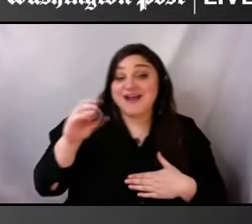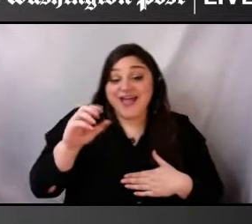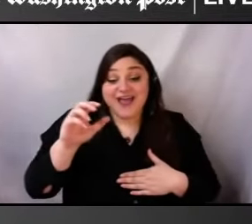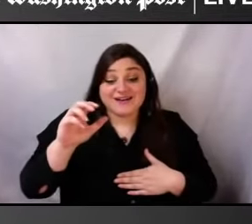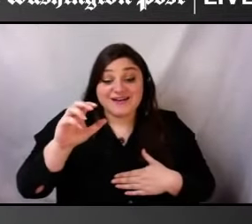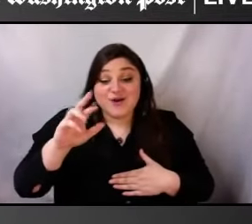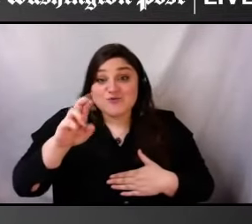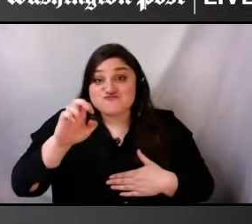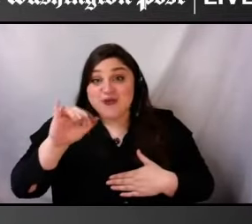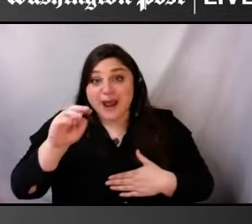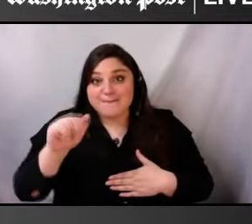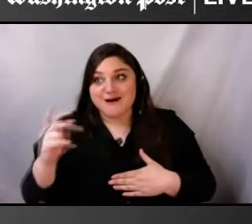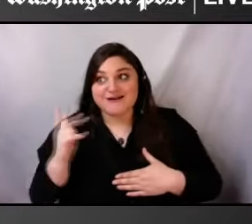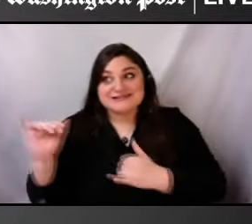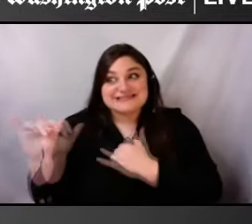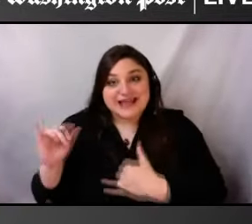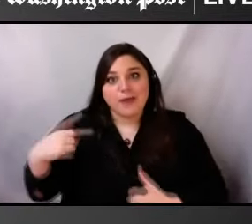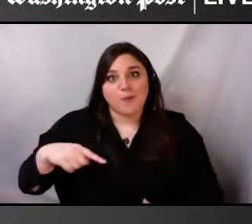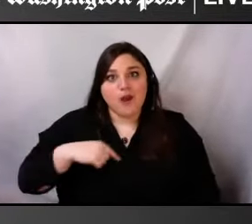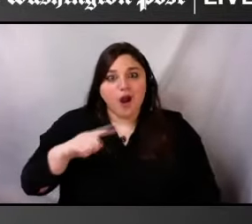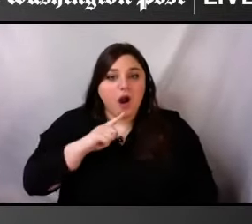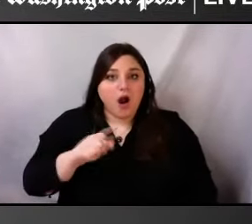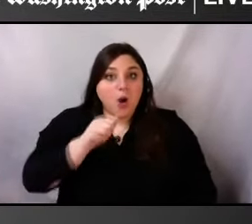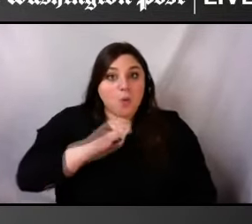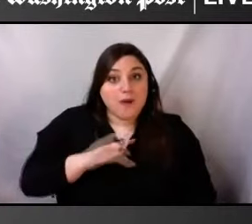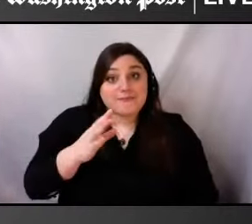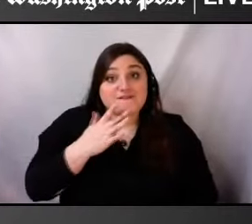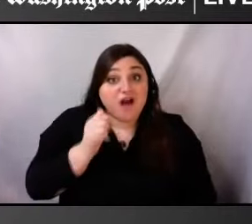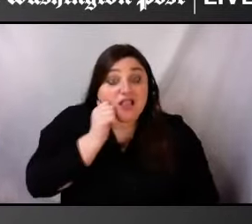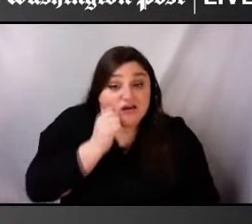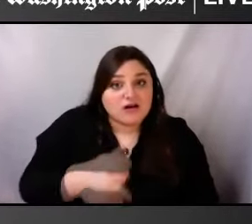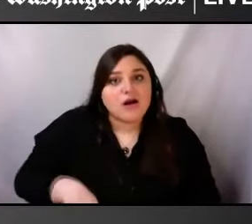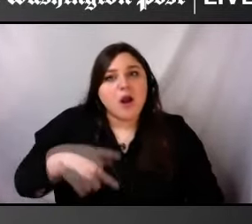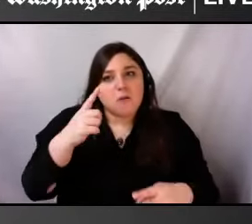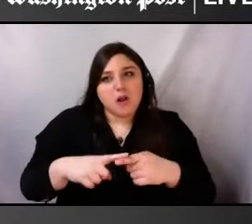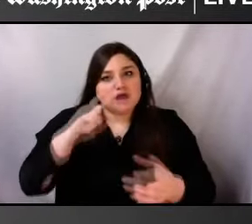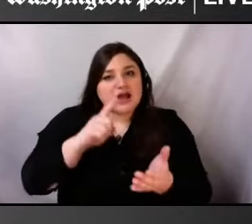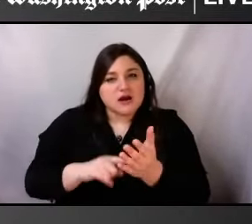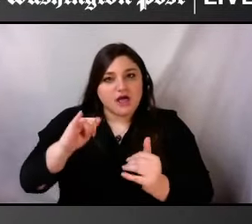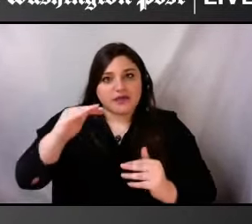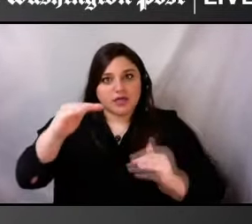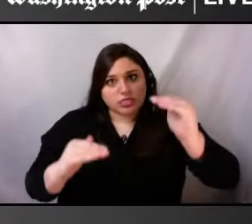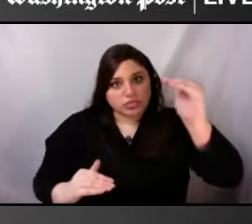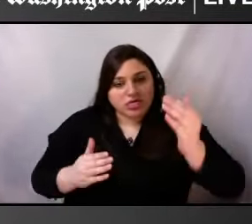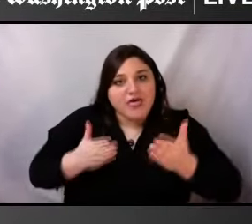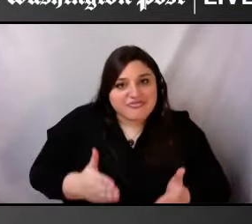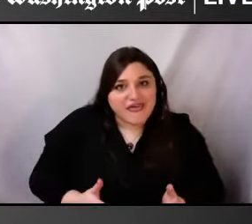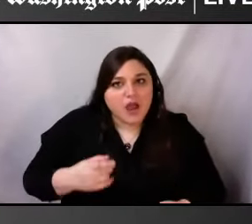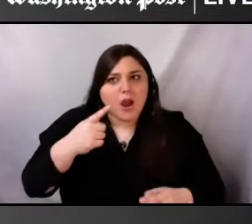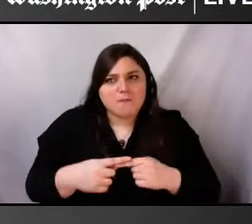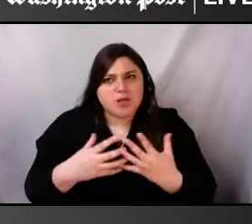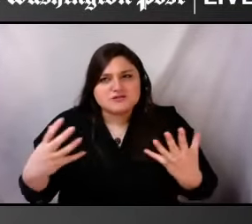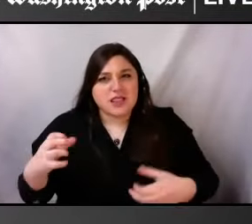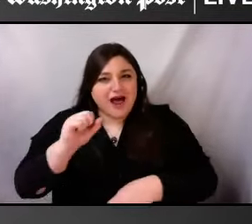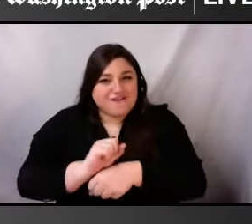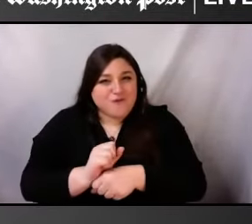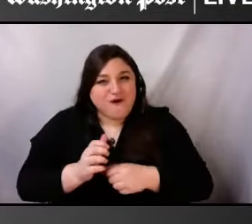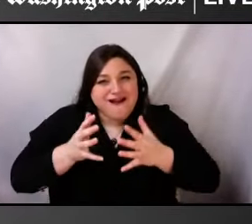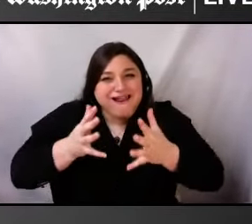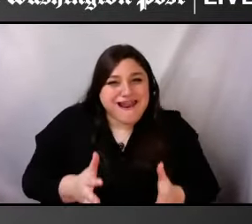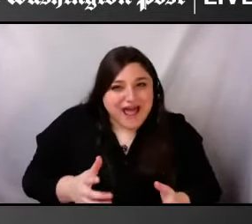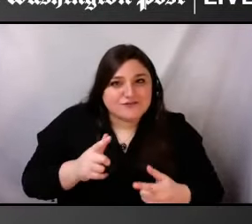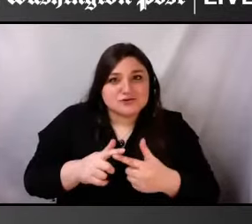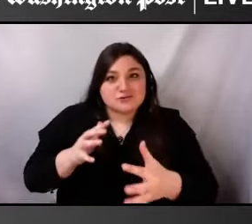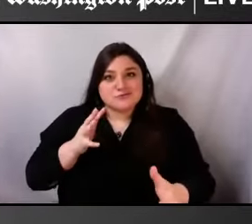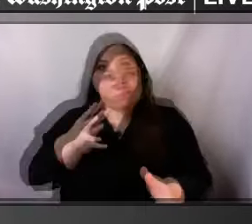and really acknowledging the disparities and the work that still needs to be done, uh, to really enhance the lives